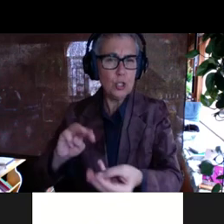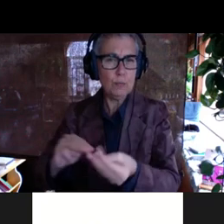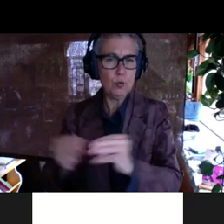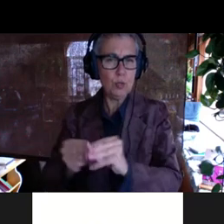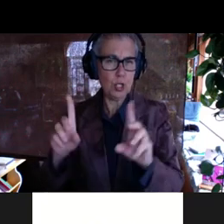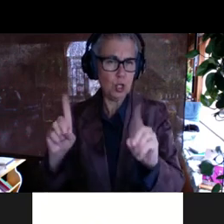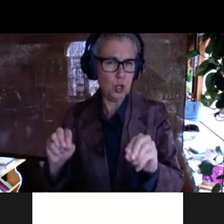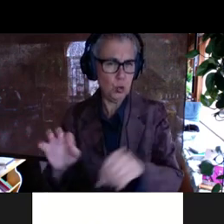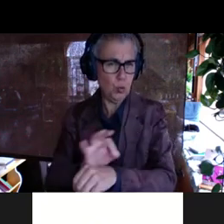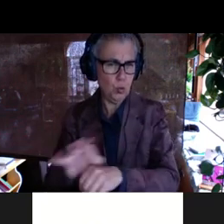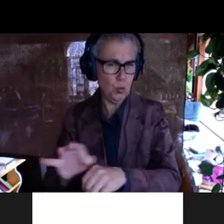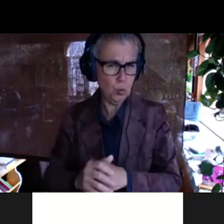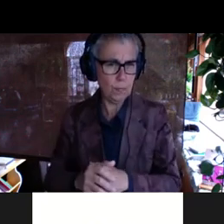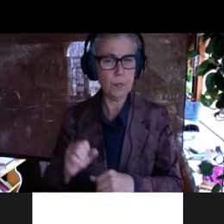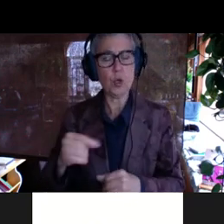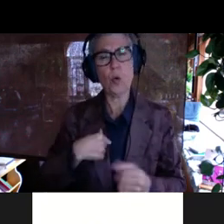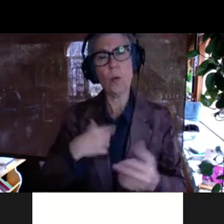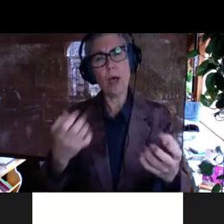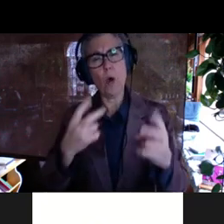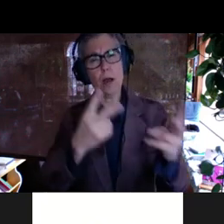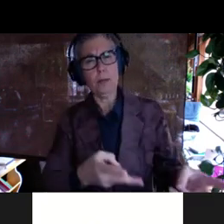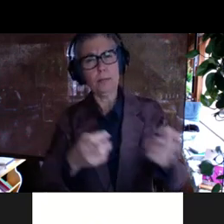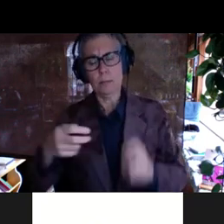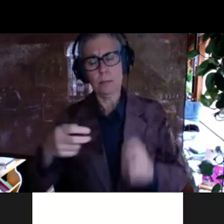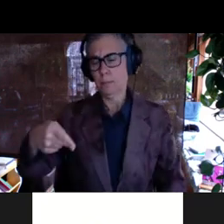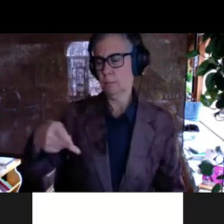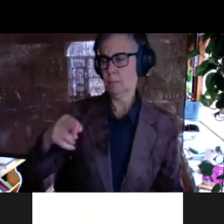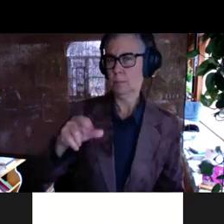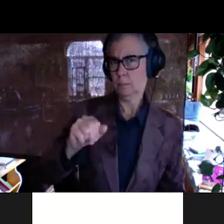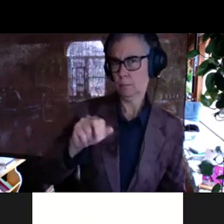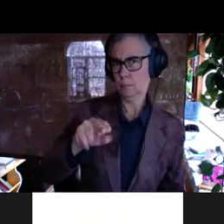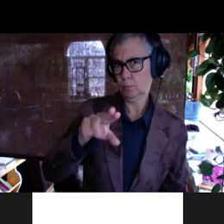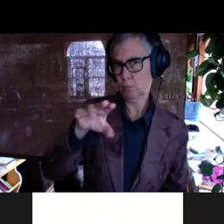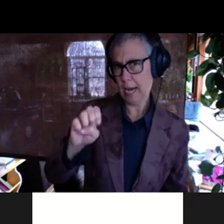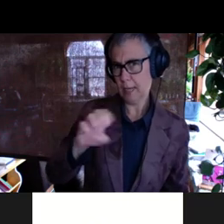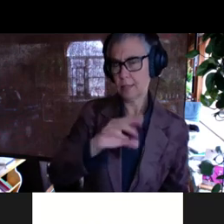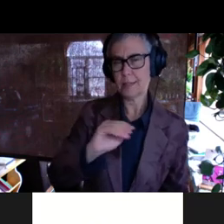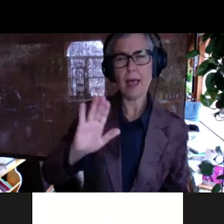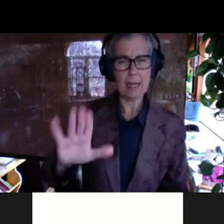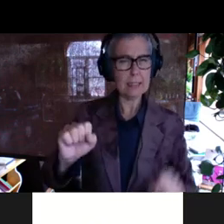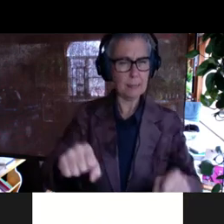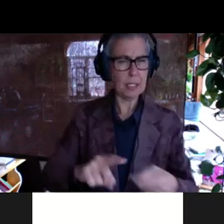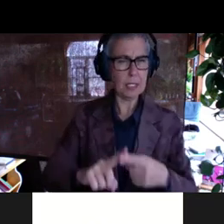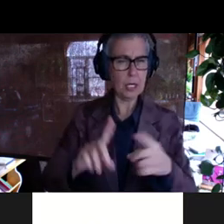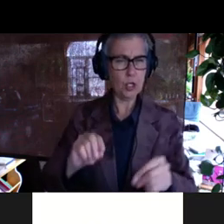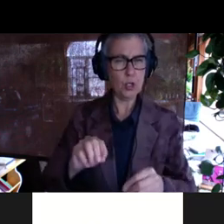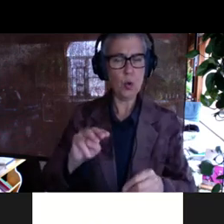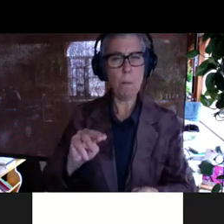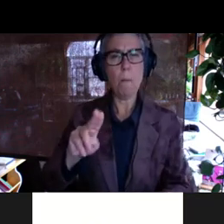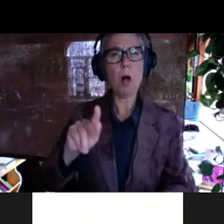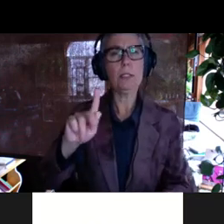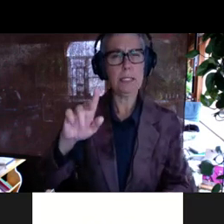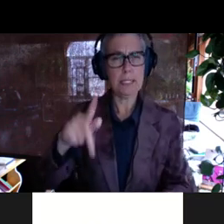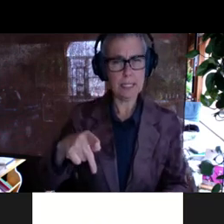uh, Prance and its ability to conduct multiplexed evolution to help us,